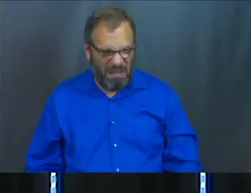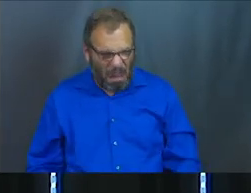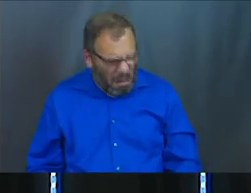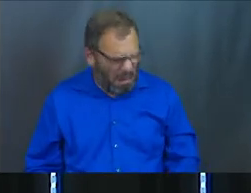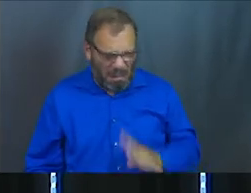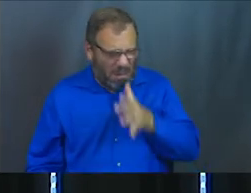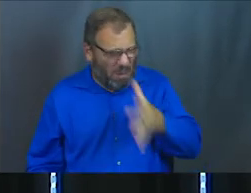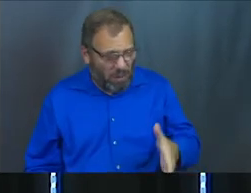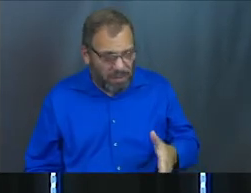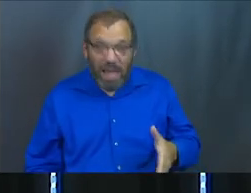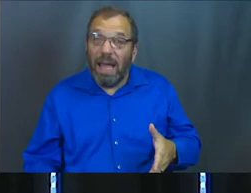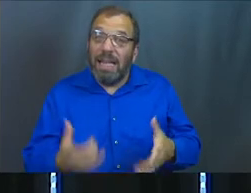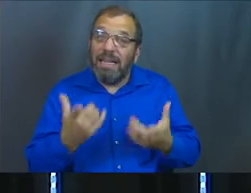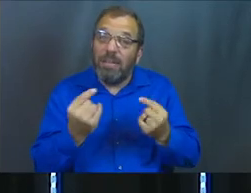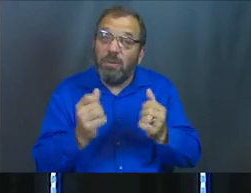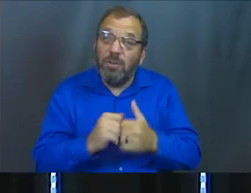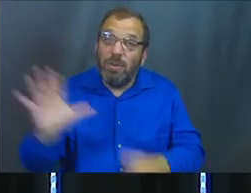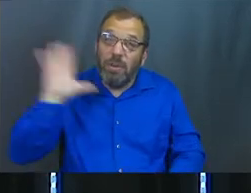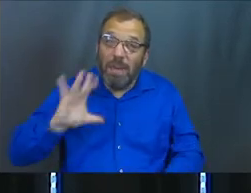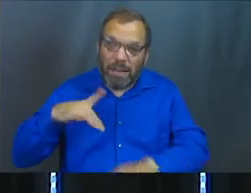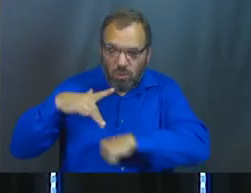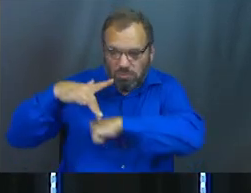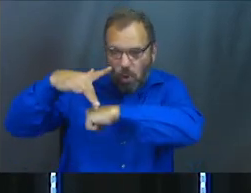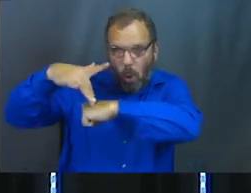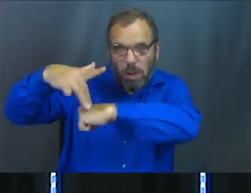that's insane. But it's what we do with our past.